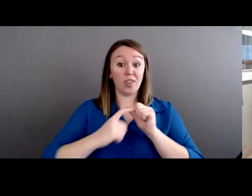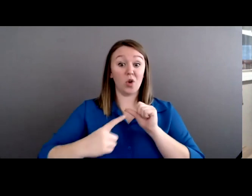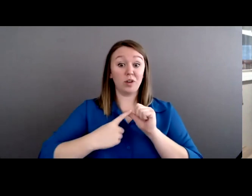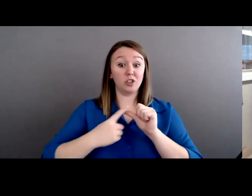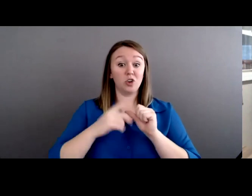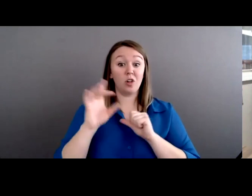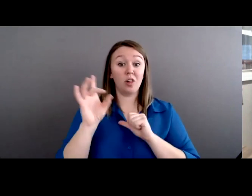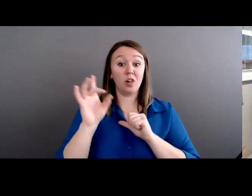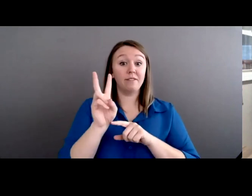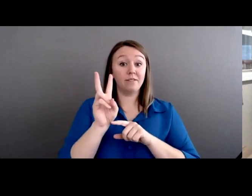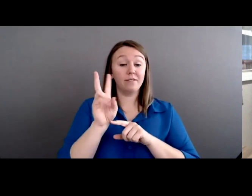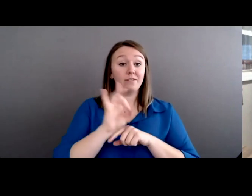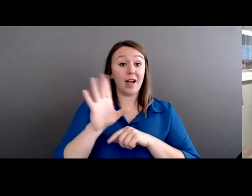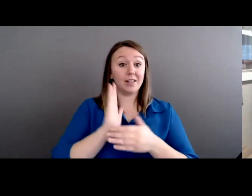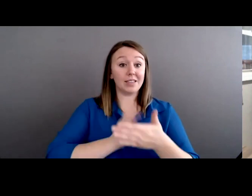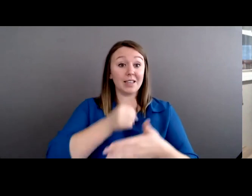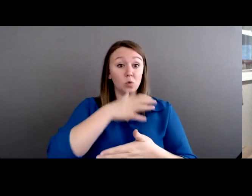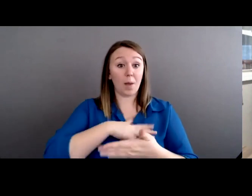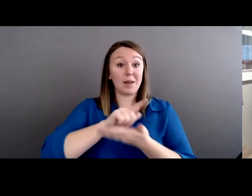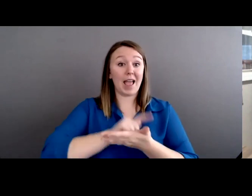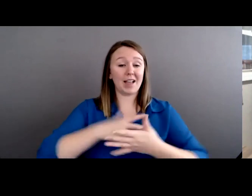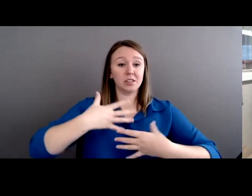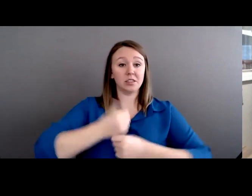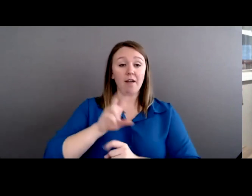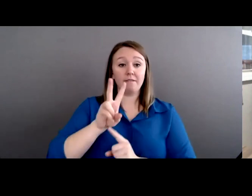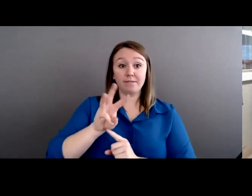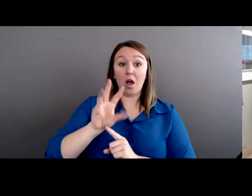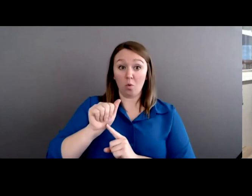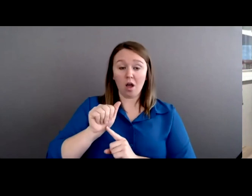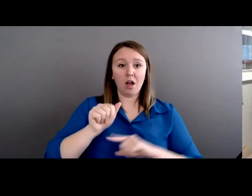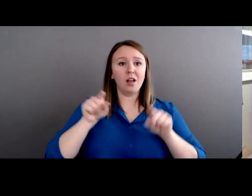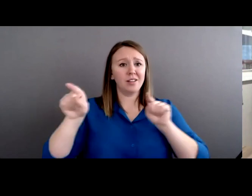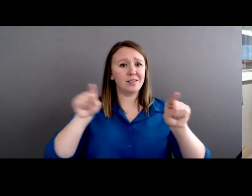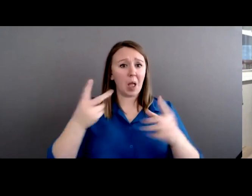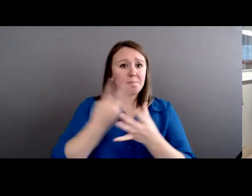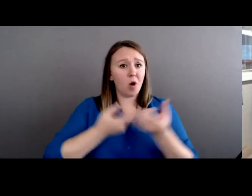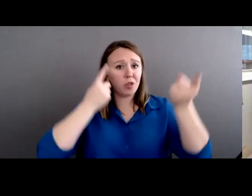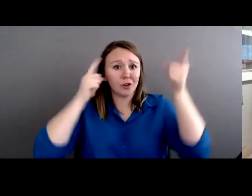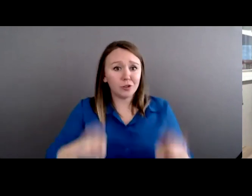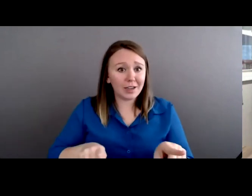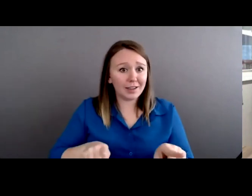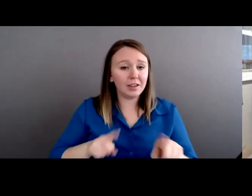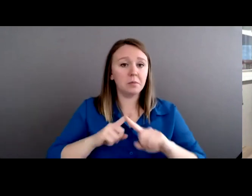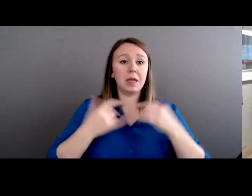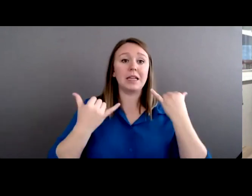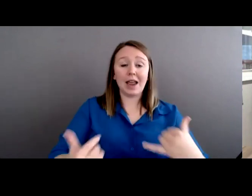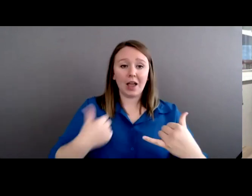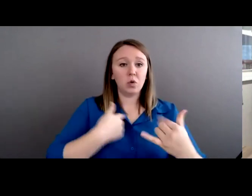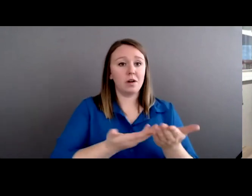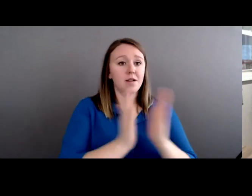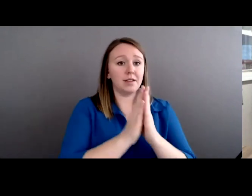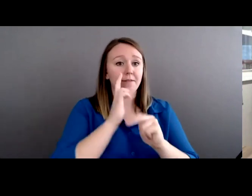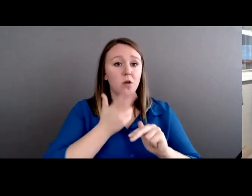Against Women Act. But unfortunately now, because I think we are asking for more, we're kind of